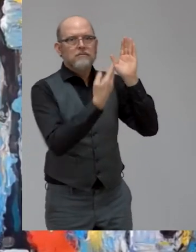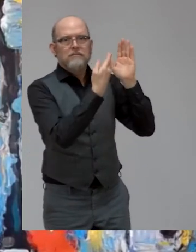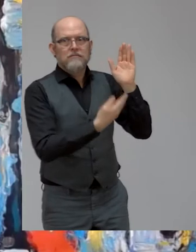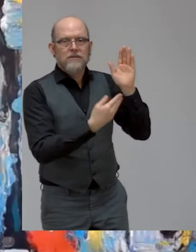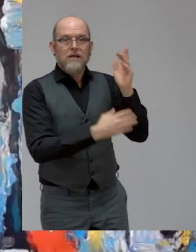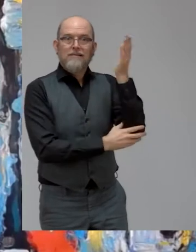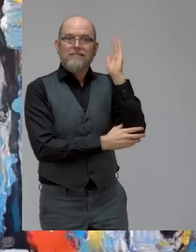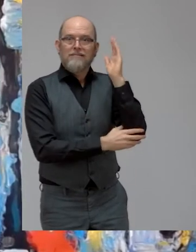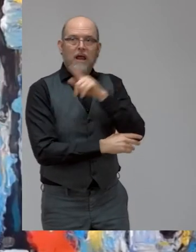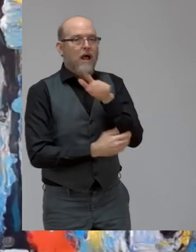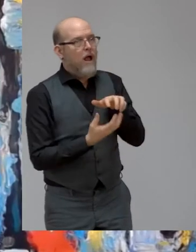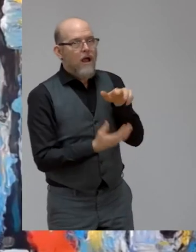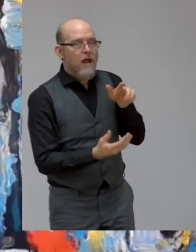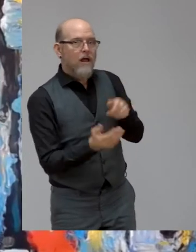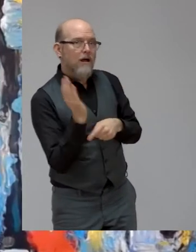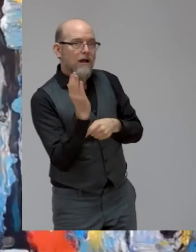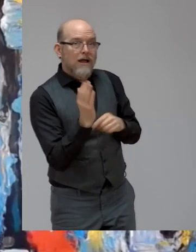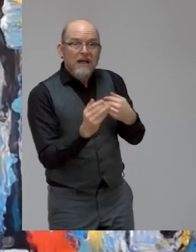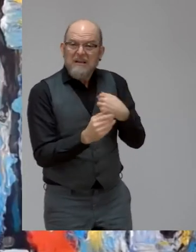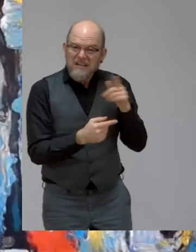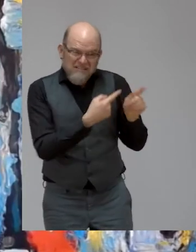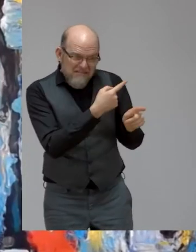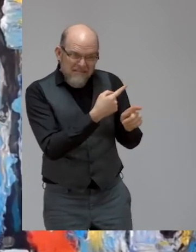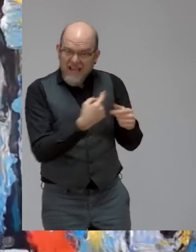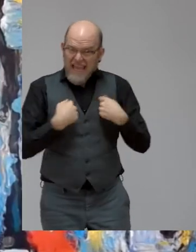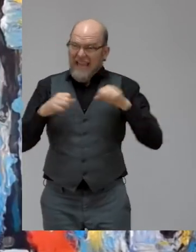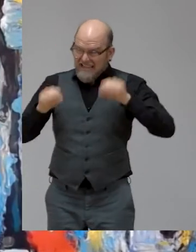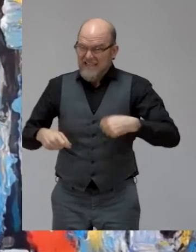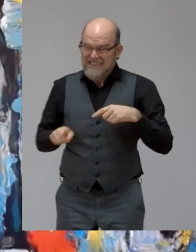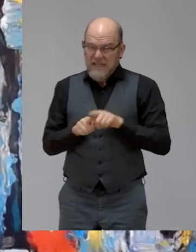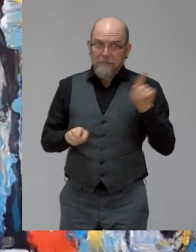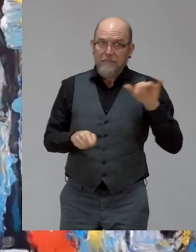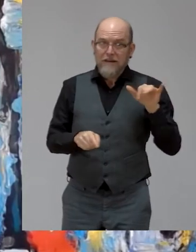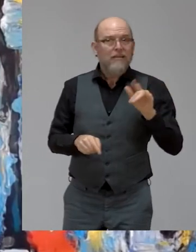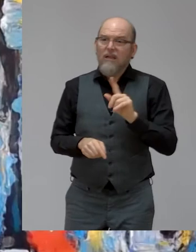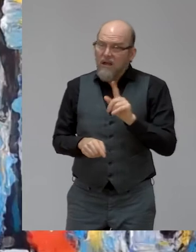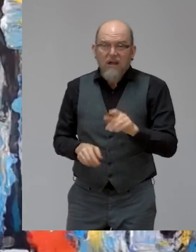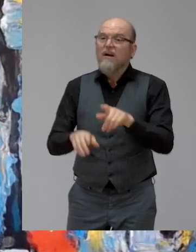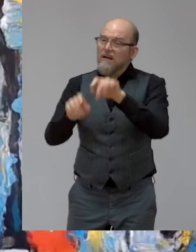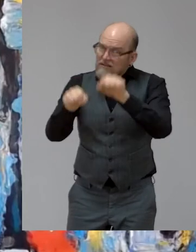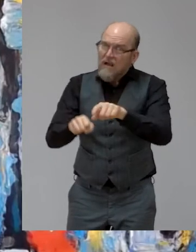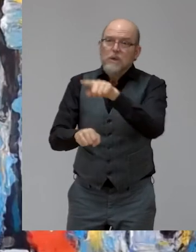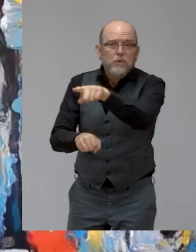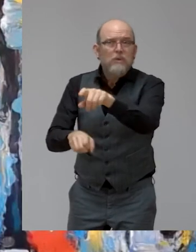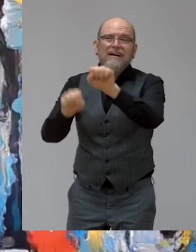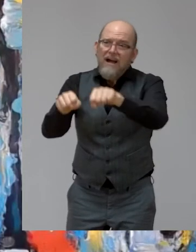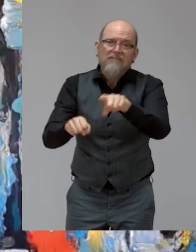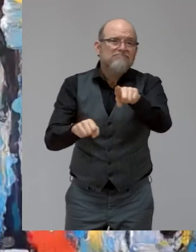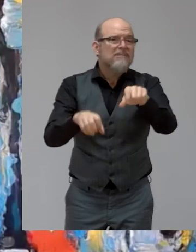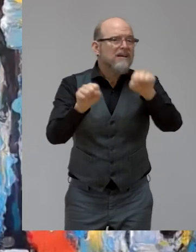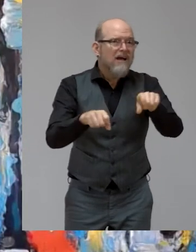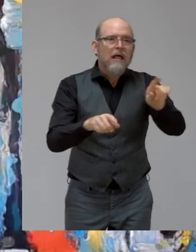that we can make a difference. Well, you can. But it's not just a matter